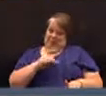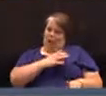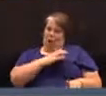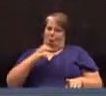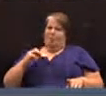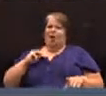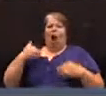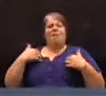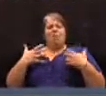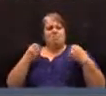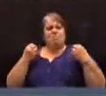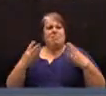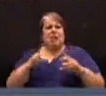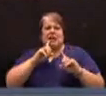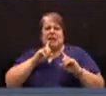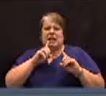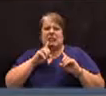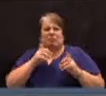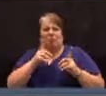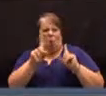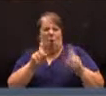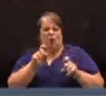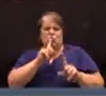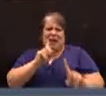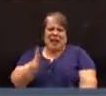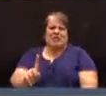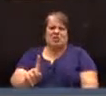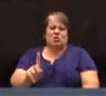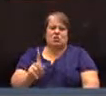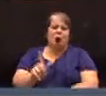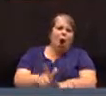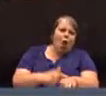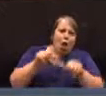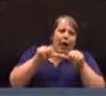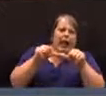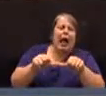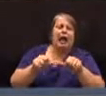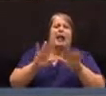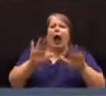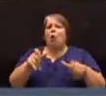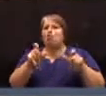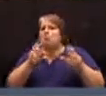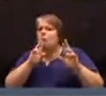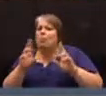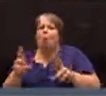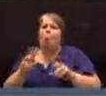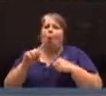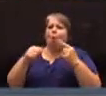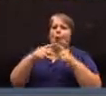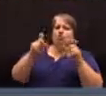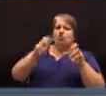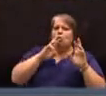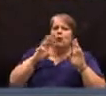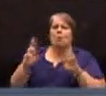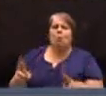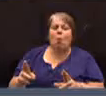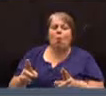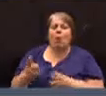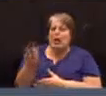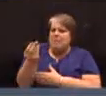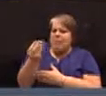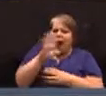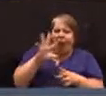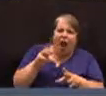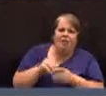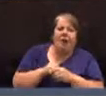questions to answer, and I list a few of them, how long it should last, how it should report, when it should report, is there any